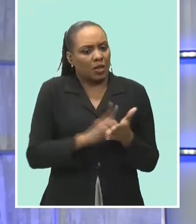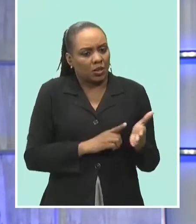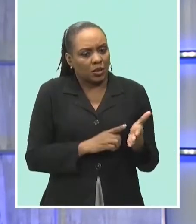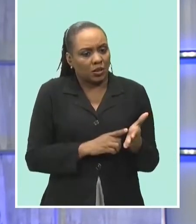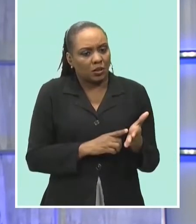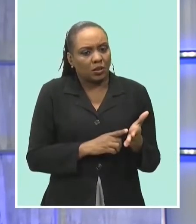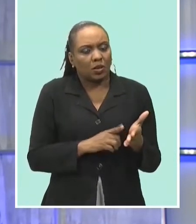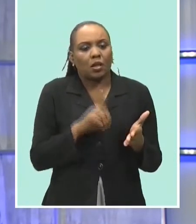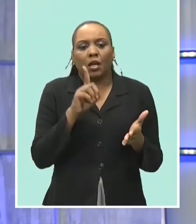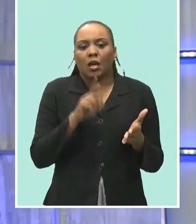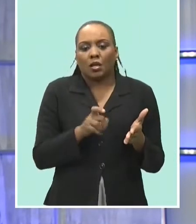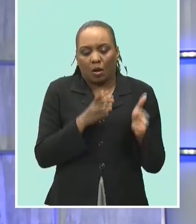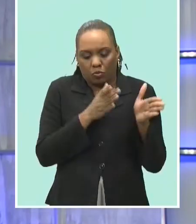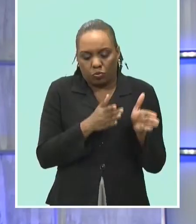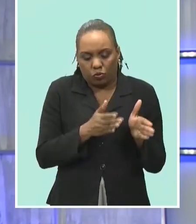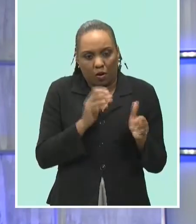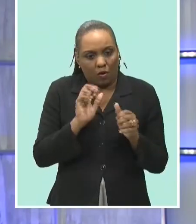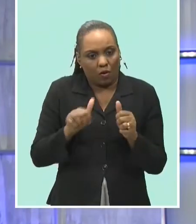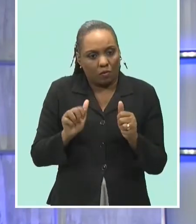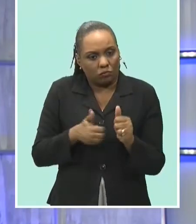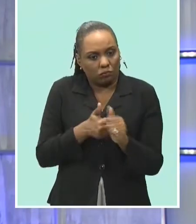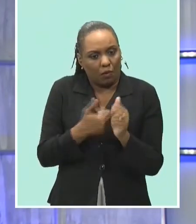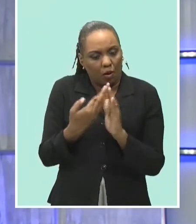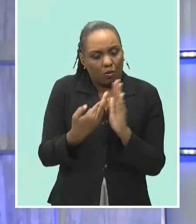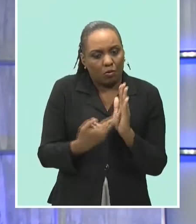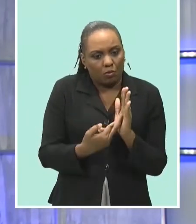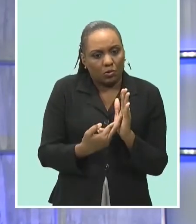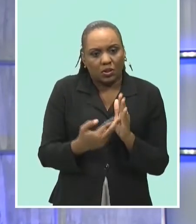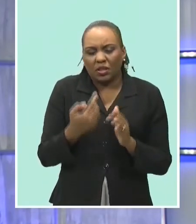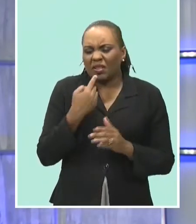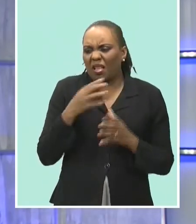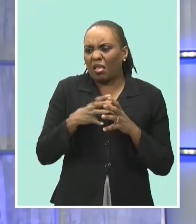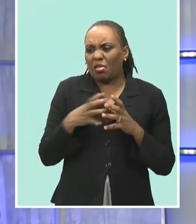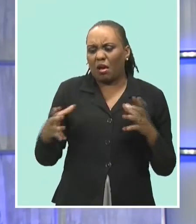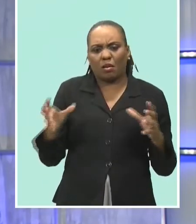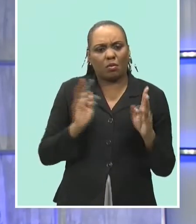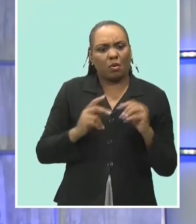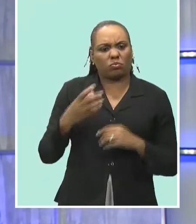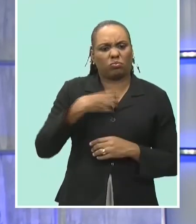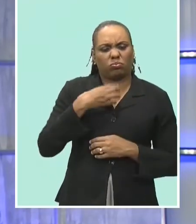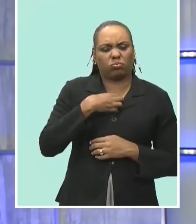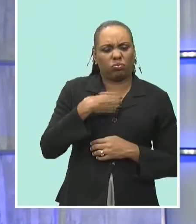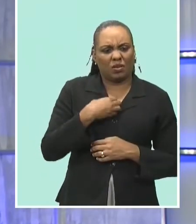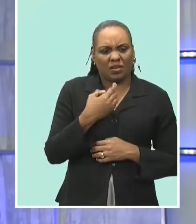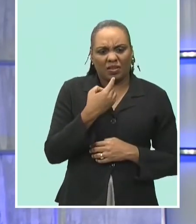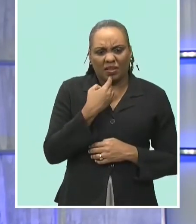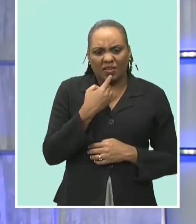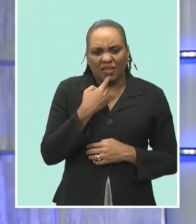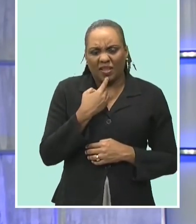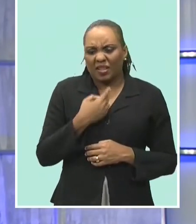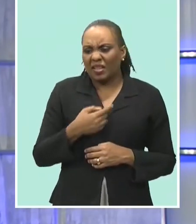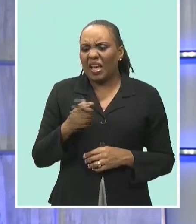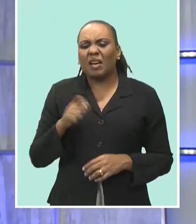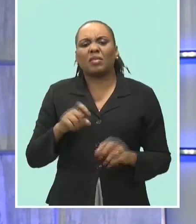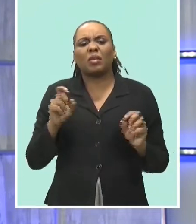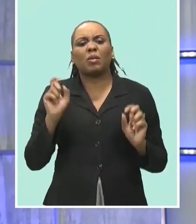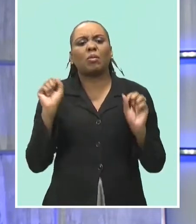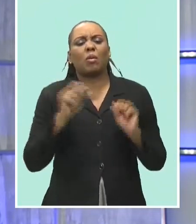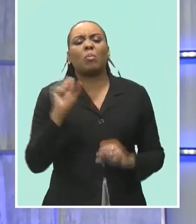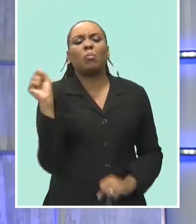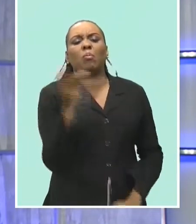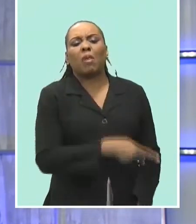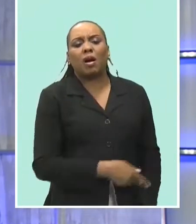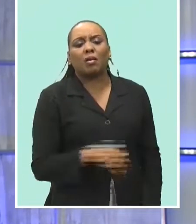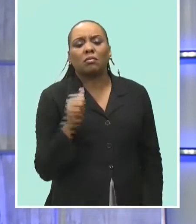redress through the correct channels green says he's been getting alarming reports with some nationals claiming they have been told to go back where they